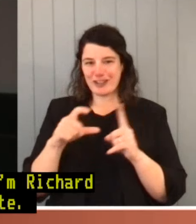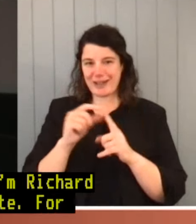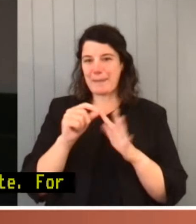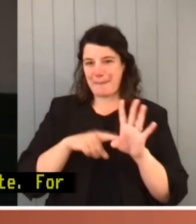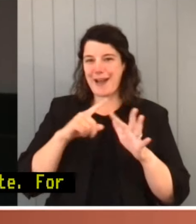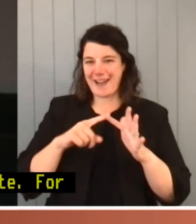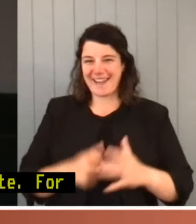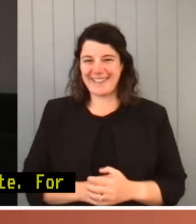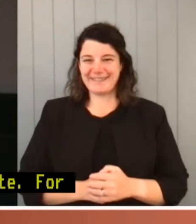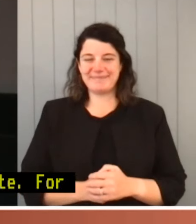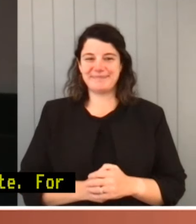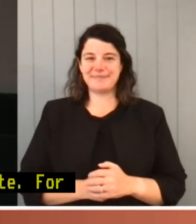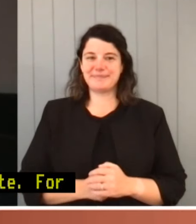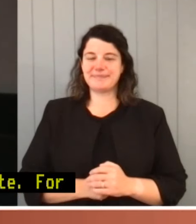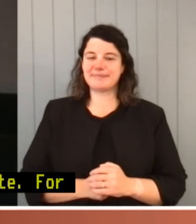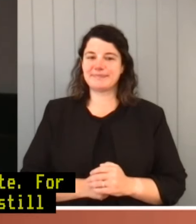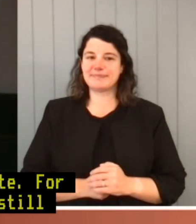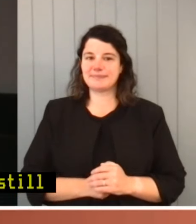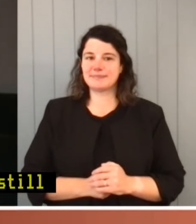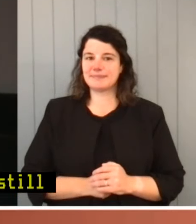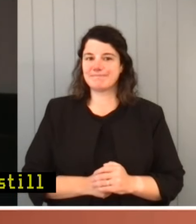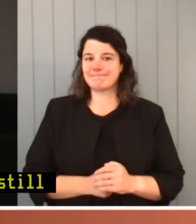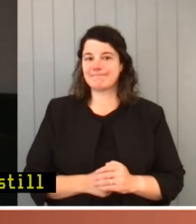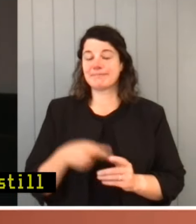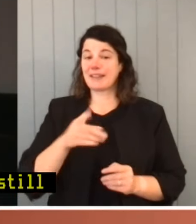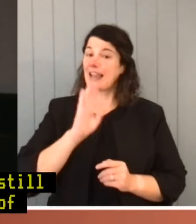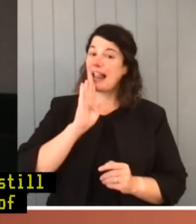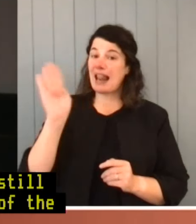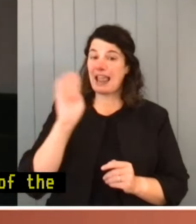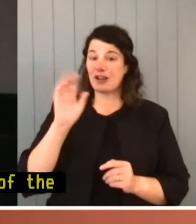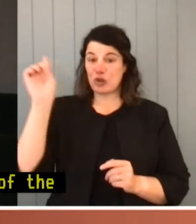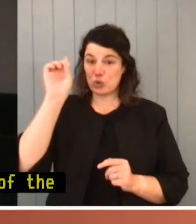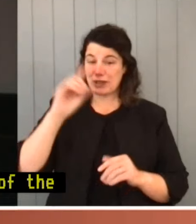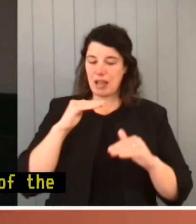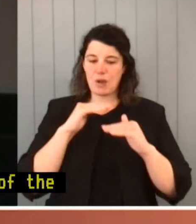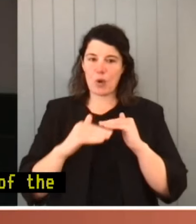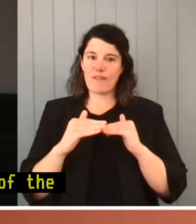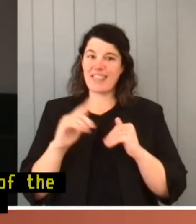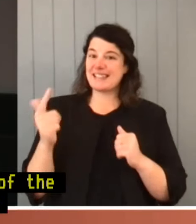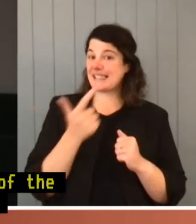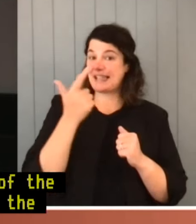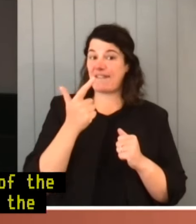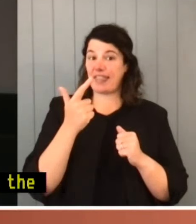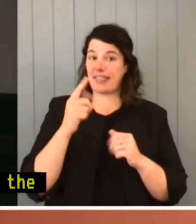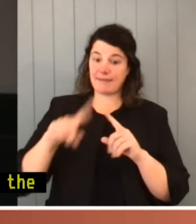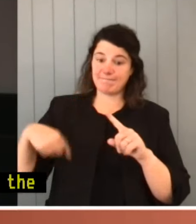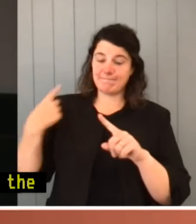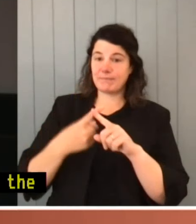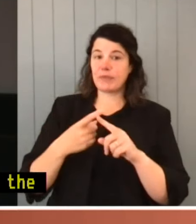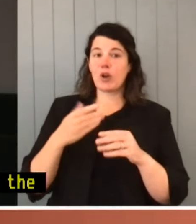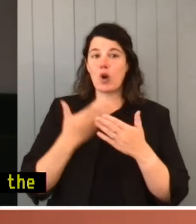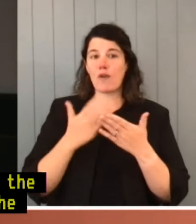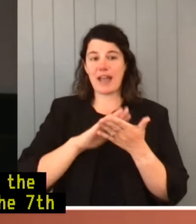Today's lecture in the Senate Lecture Series is the seventh annual lecture in honour of Harry Evans,